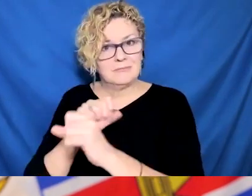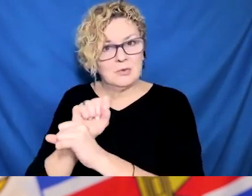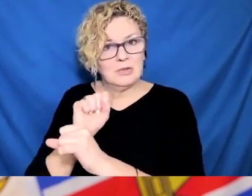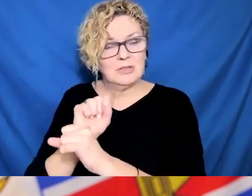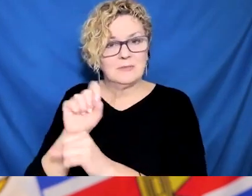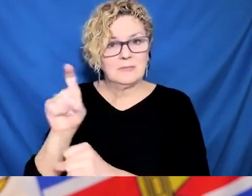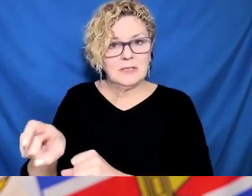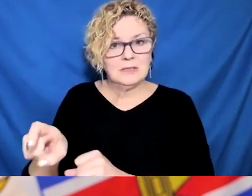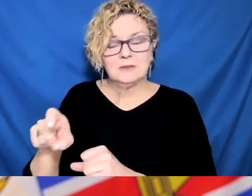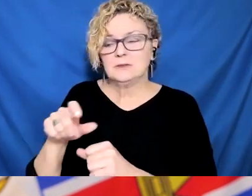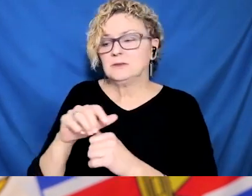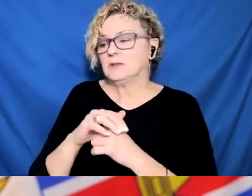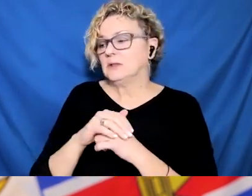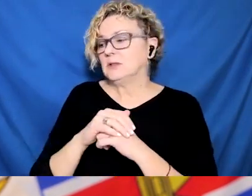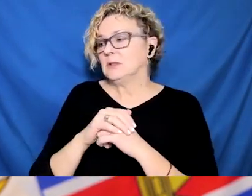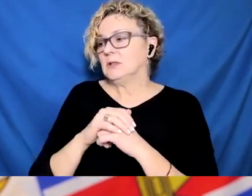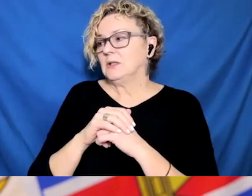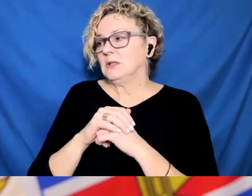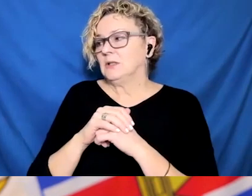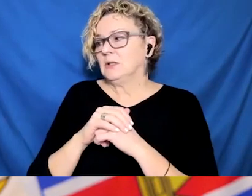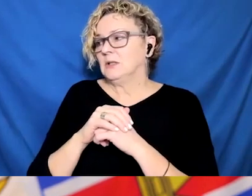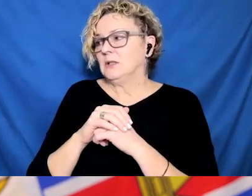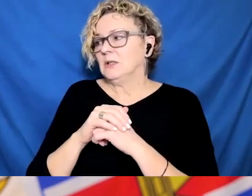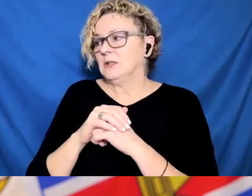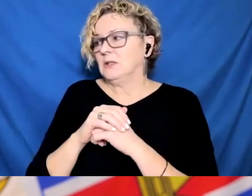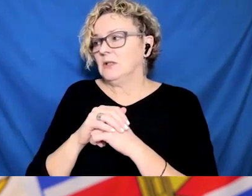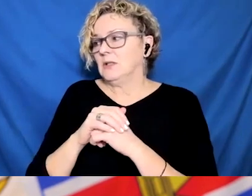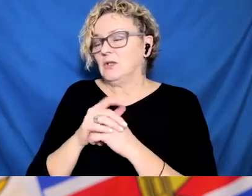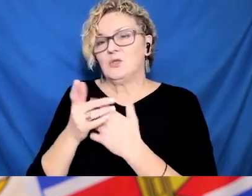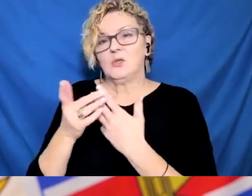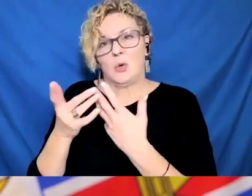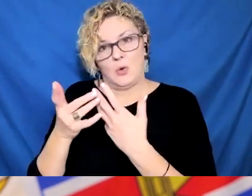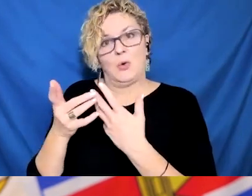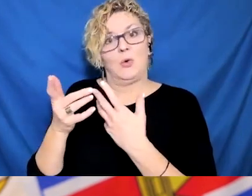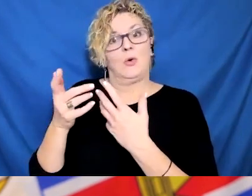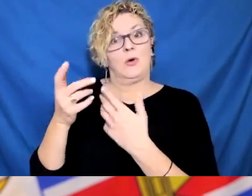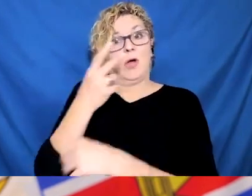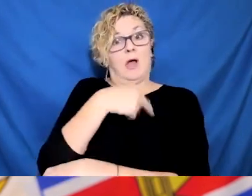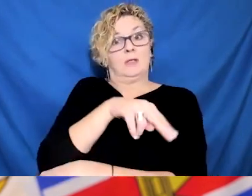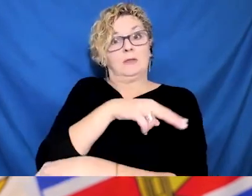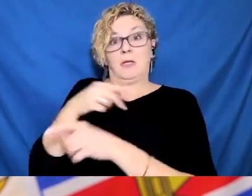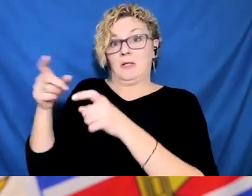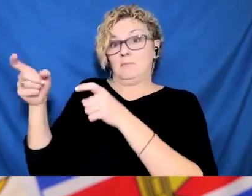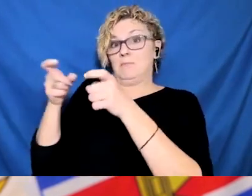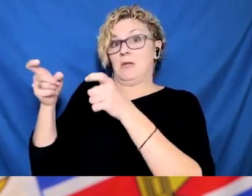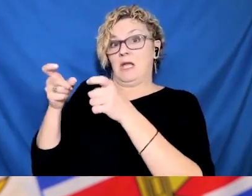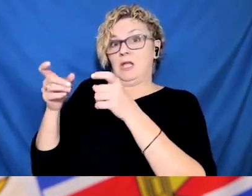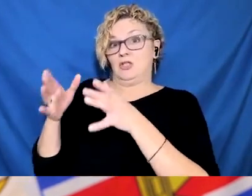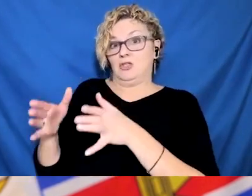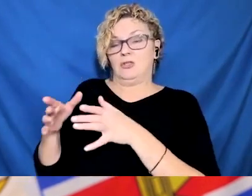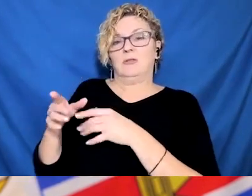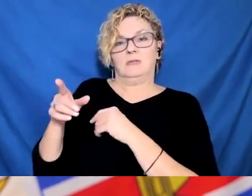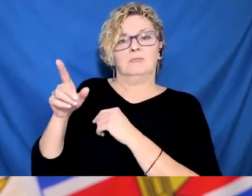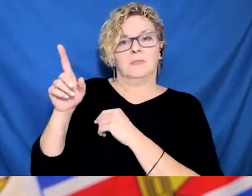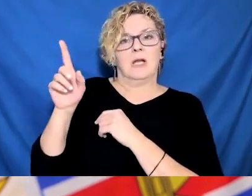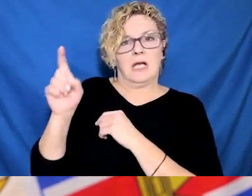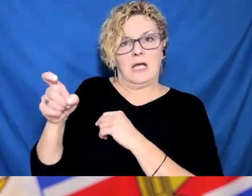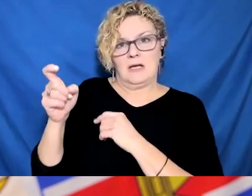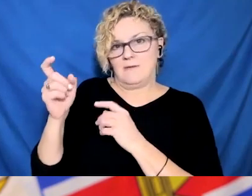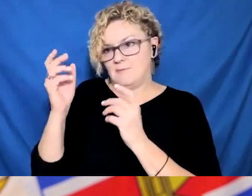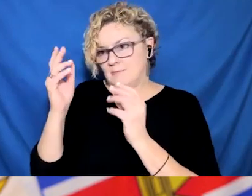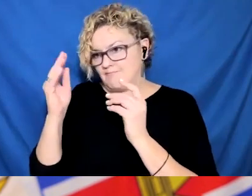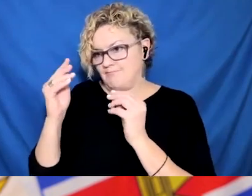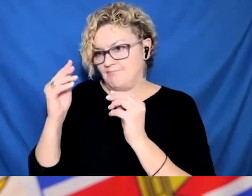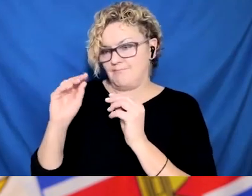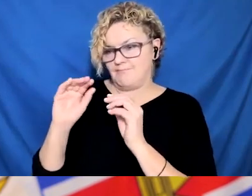some of which is COVID. And we all just need to take those measures to stay away from others and not pass it on to others if we're